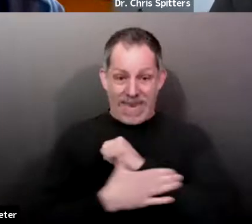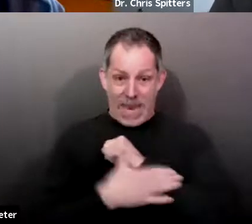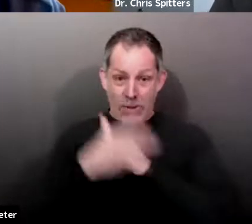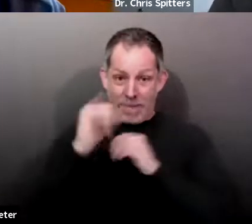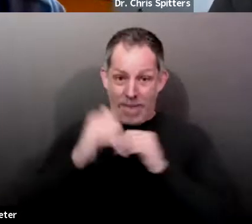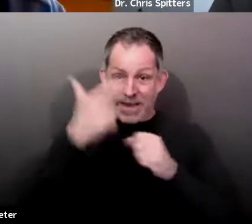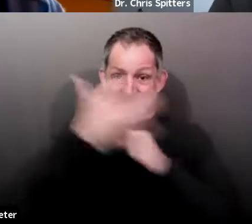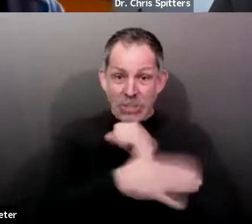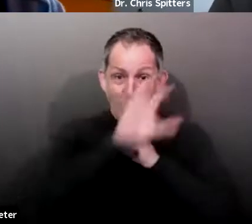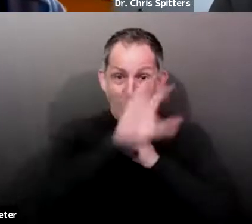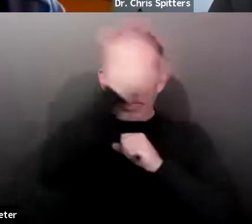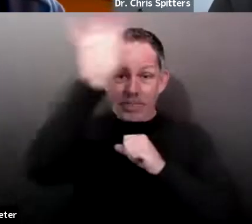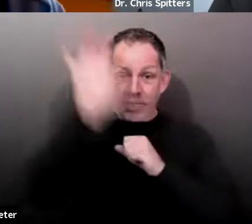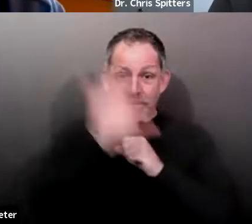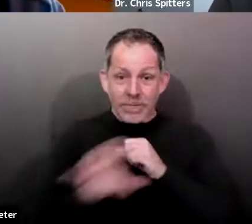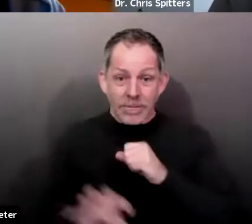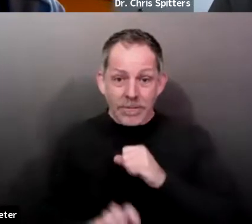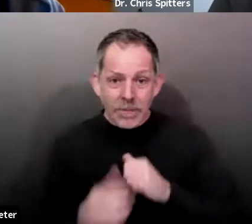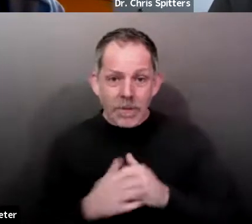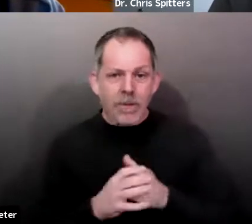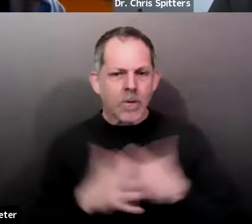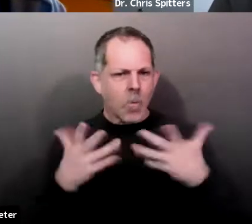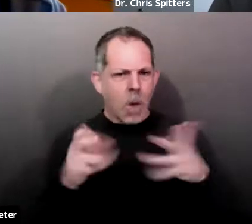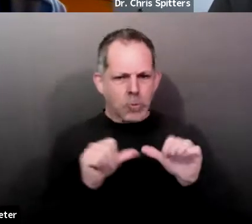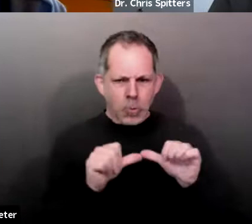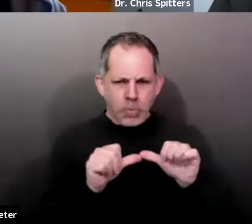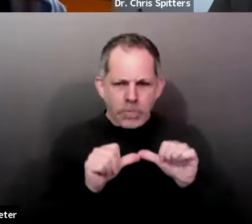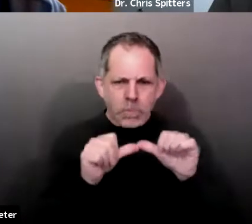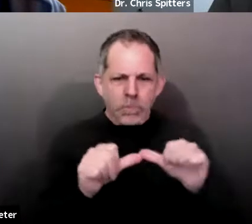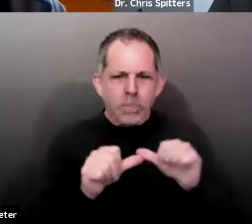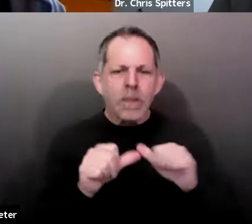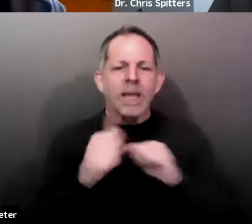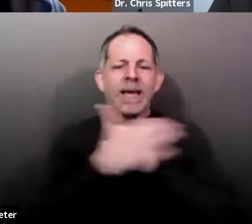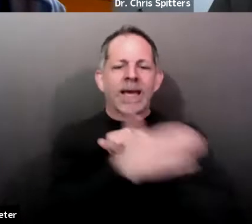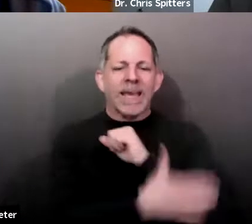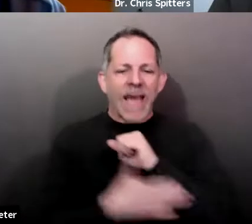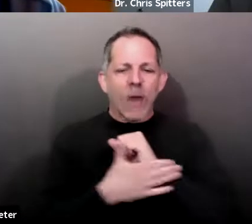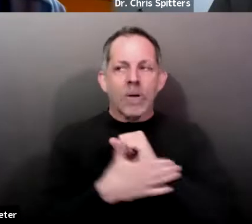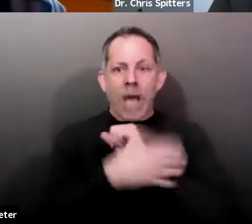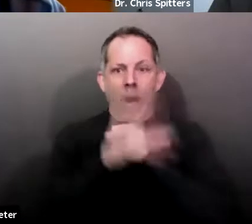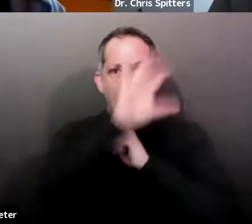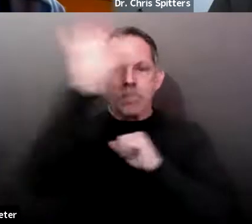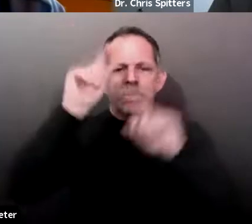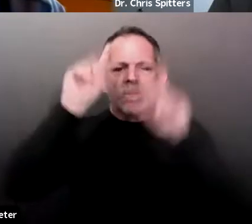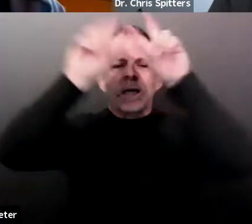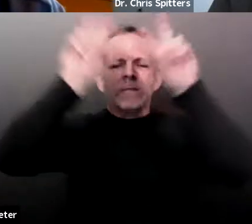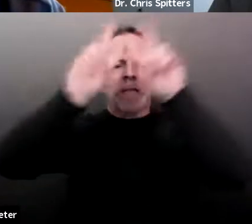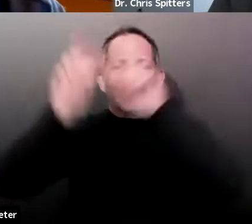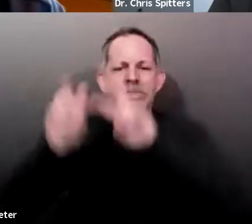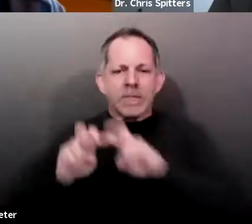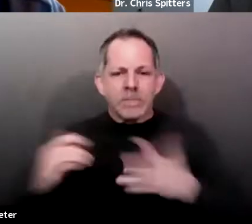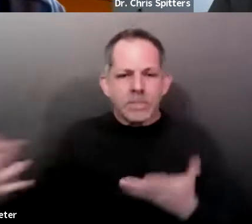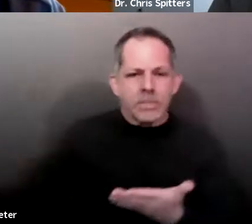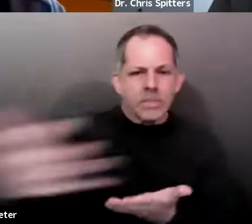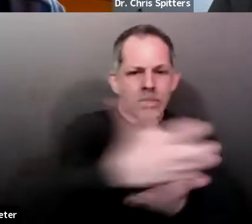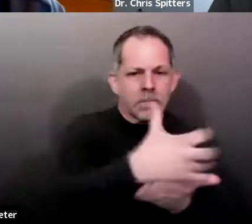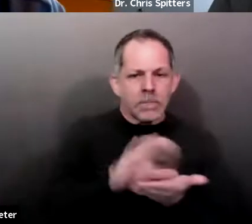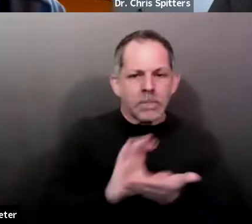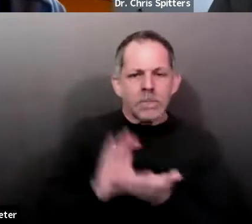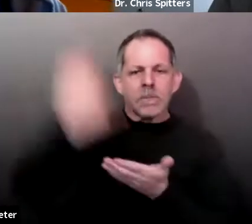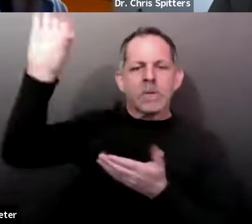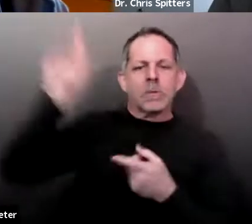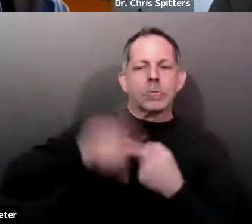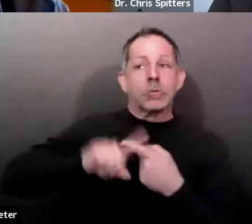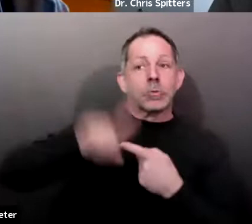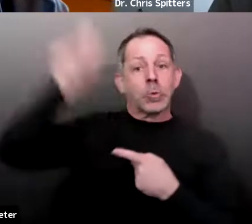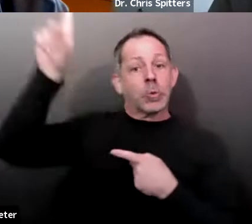maintain a county by county assessment, uh, when the state went to regions, um, saw some difficulties there.